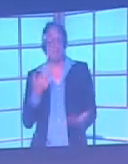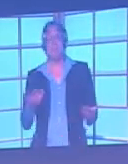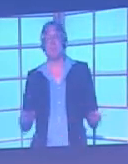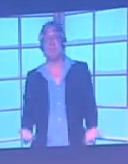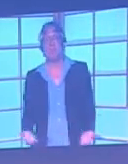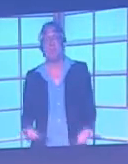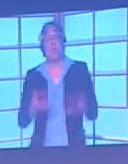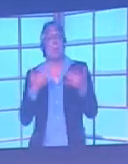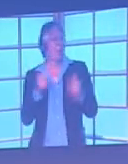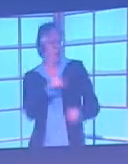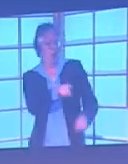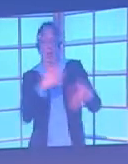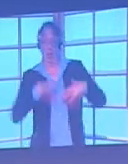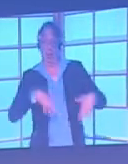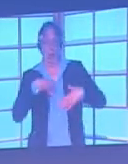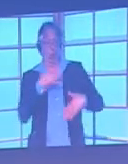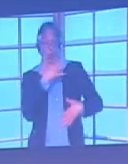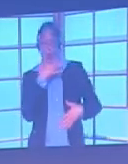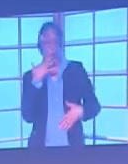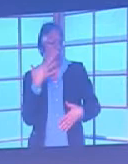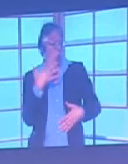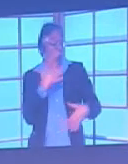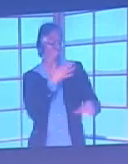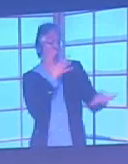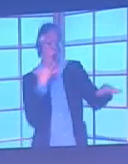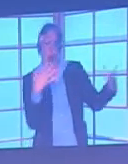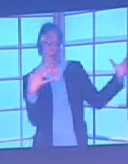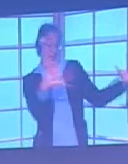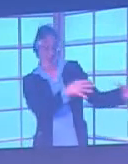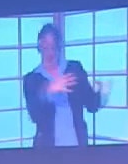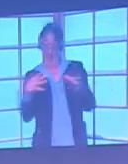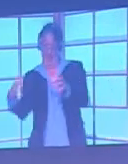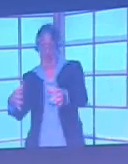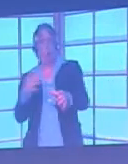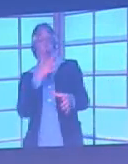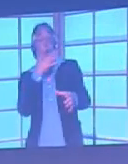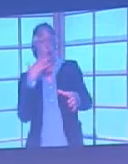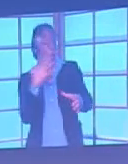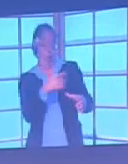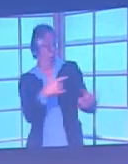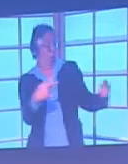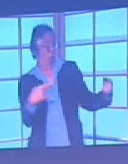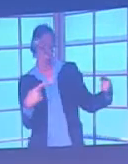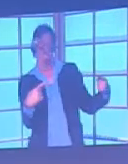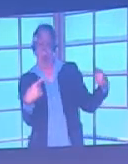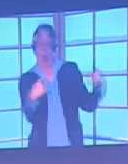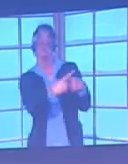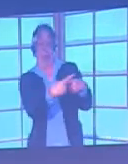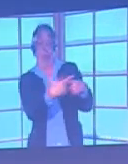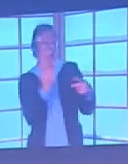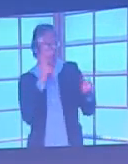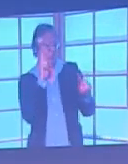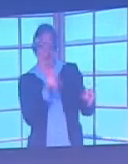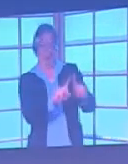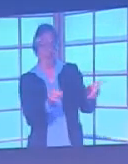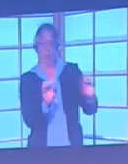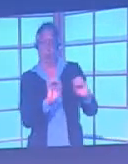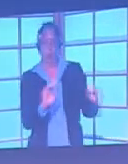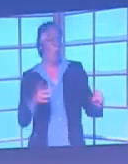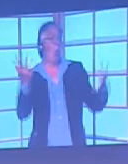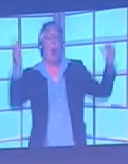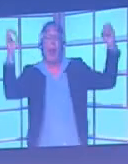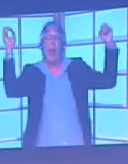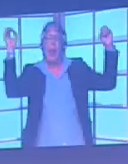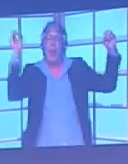combinations between teams and background, with the colour of the ball, with the type of lighting,